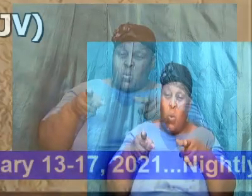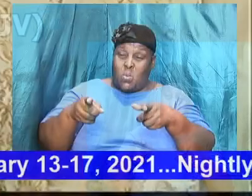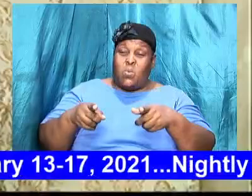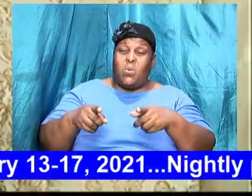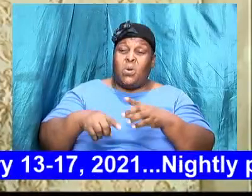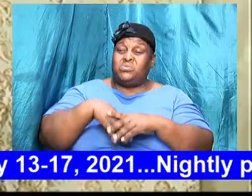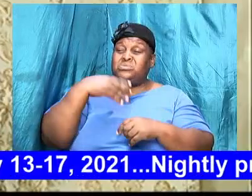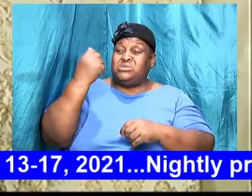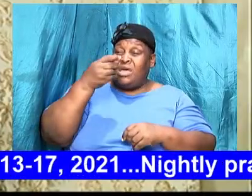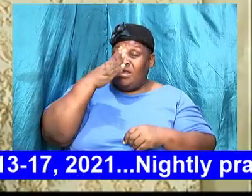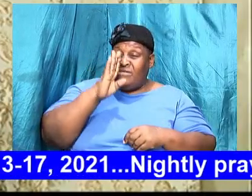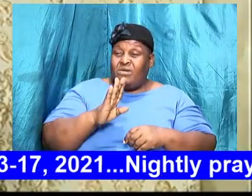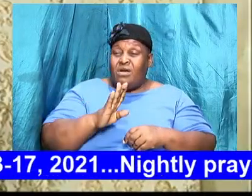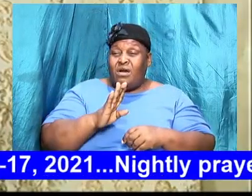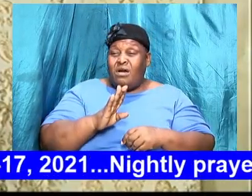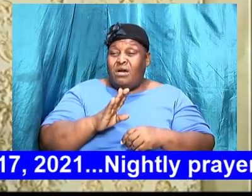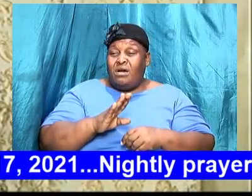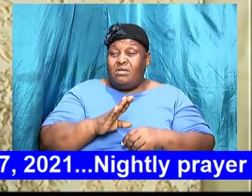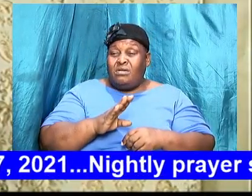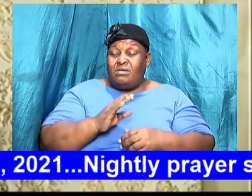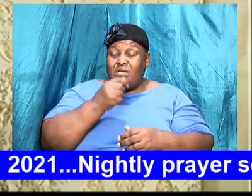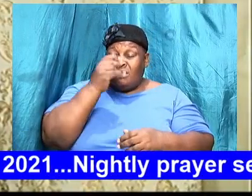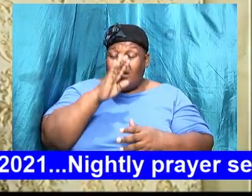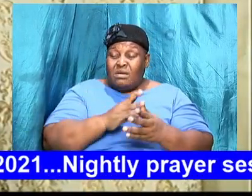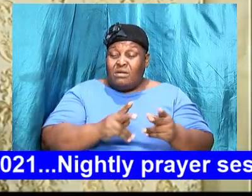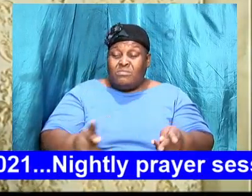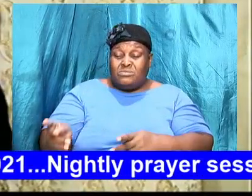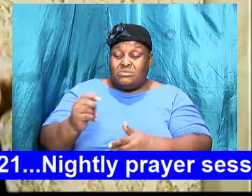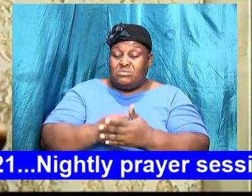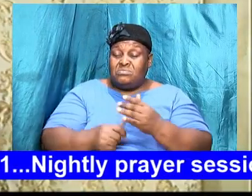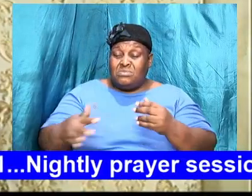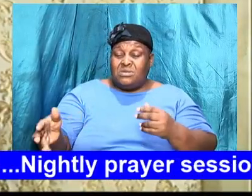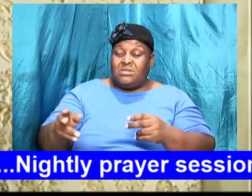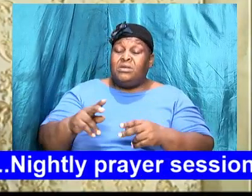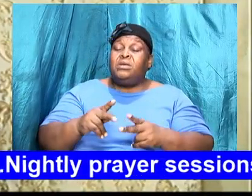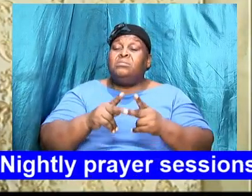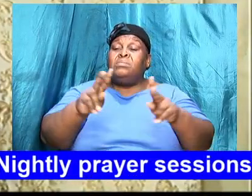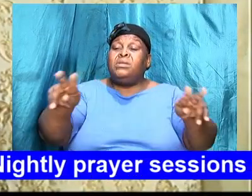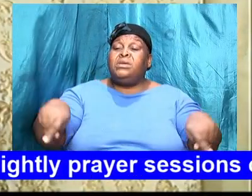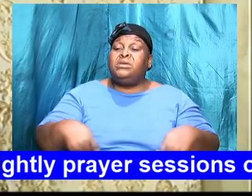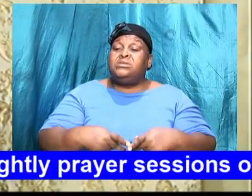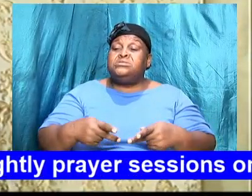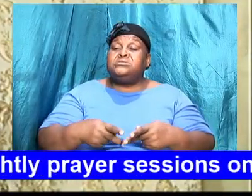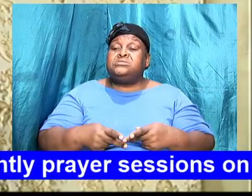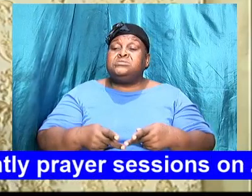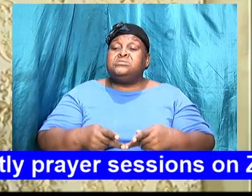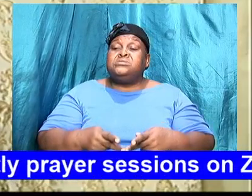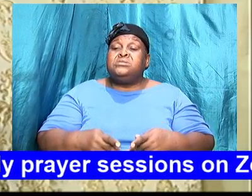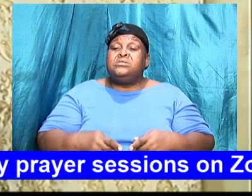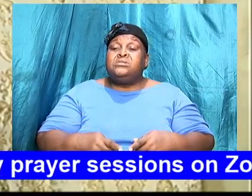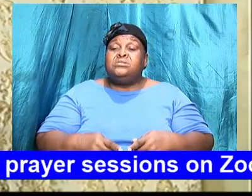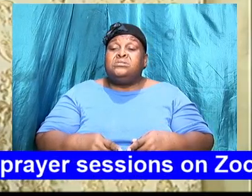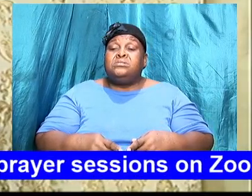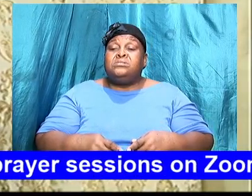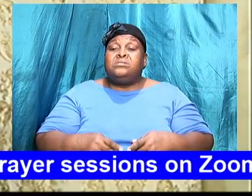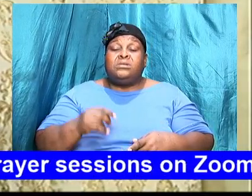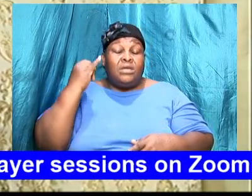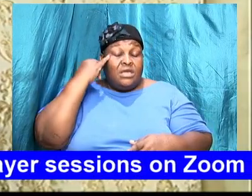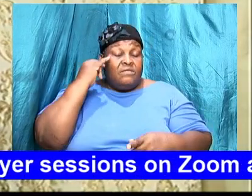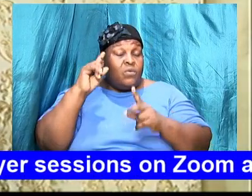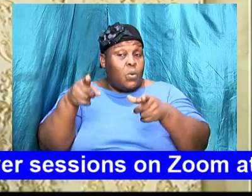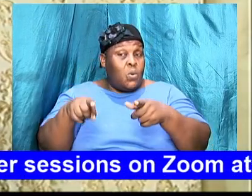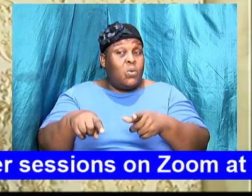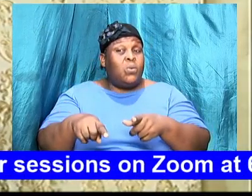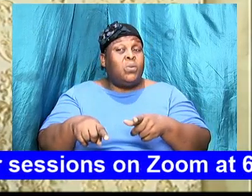place to deal with that and this is as I don't know how he does it but all I know is that if we go there